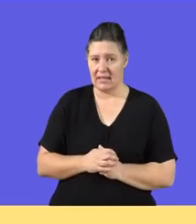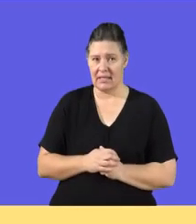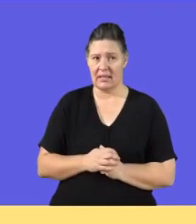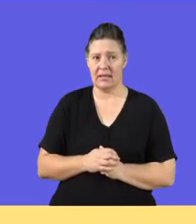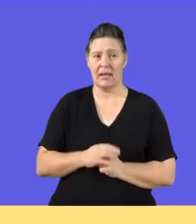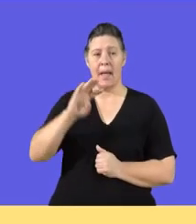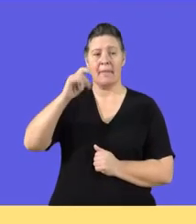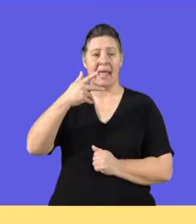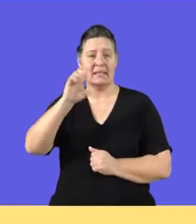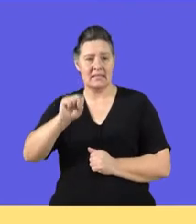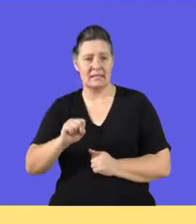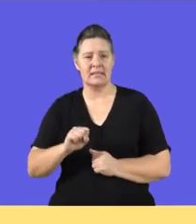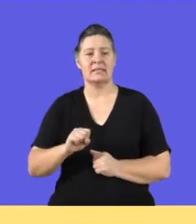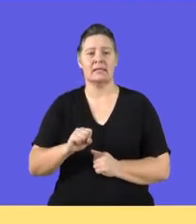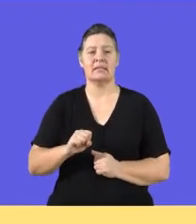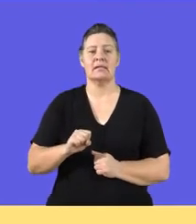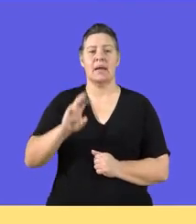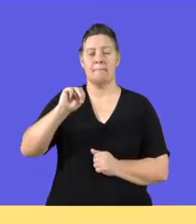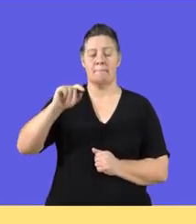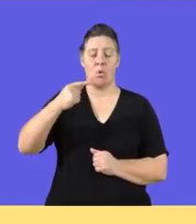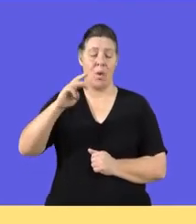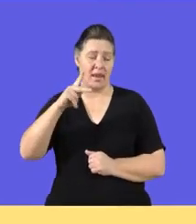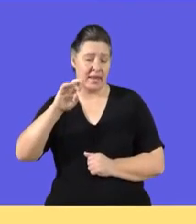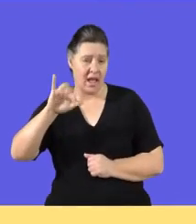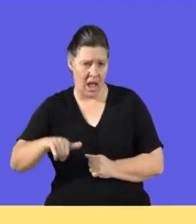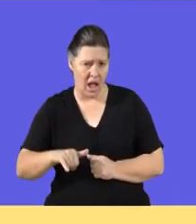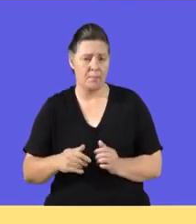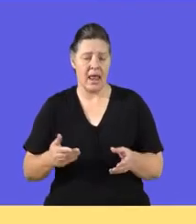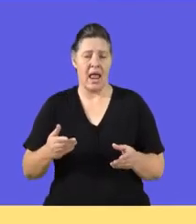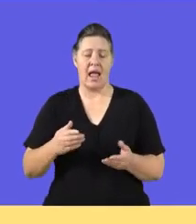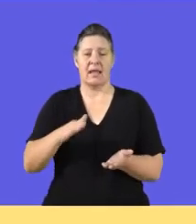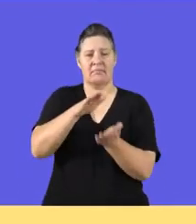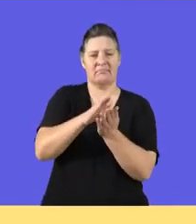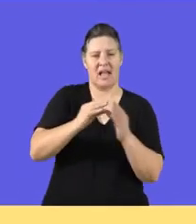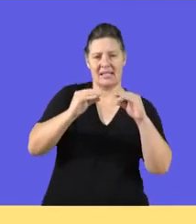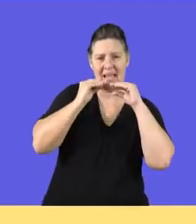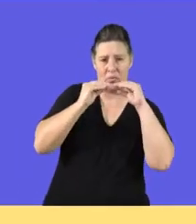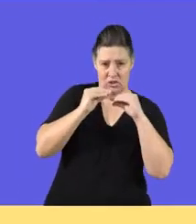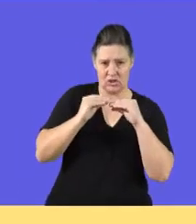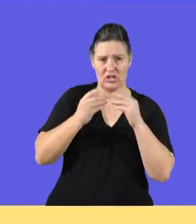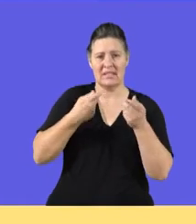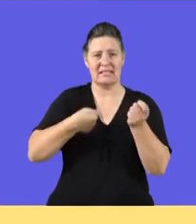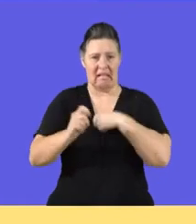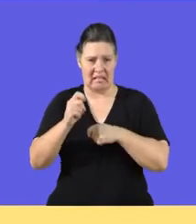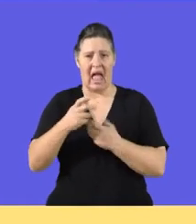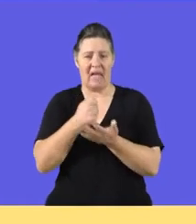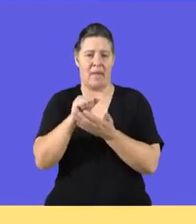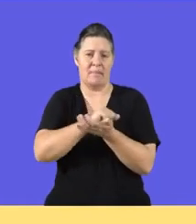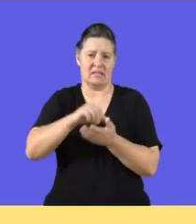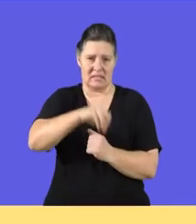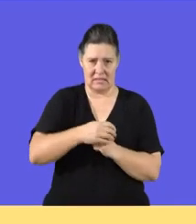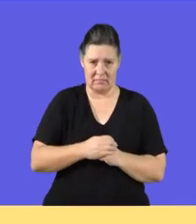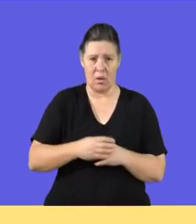It says, Magis Maguinya is a business that sells sandwiches filled with mint in Tsoshangue.